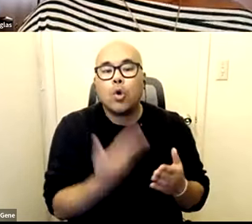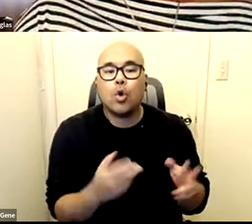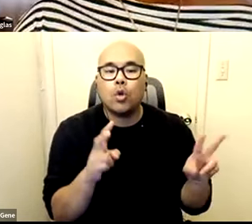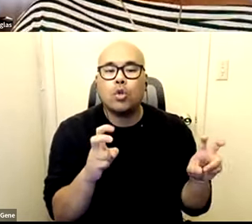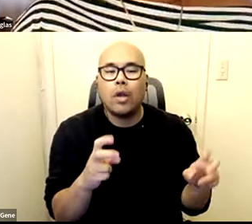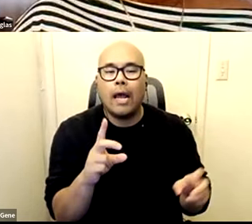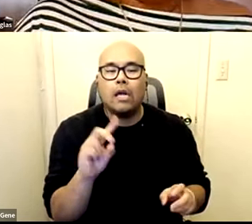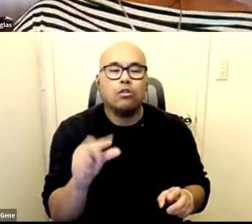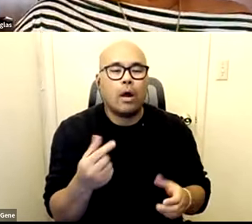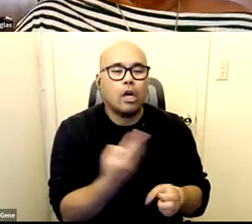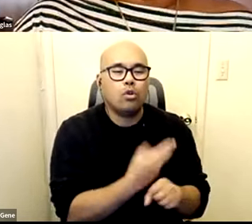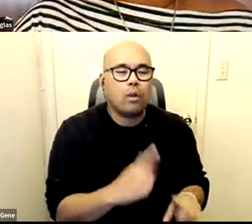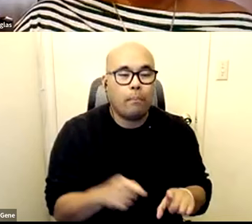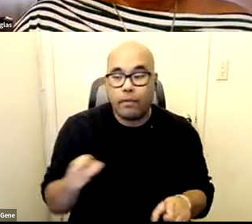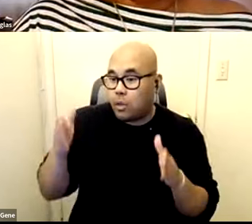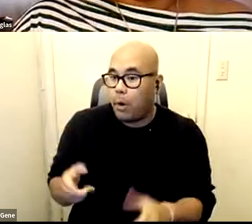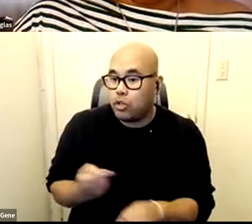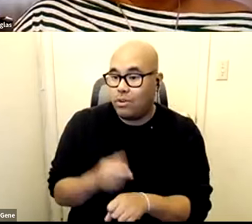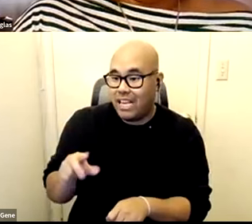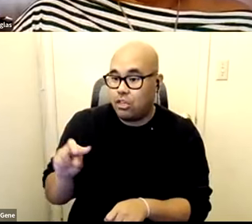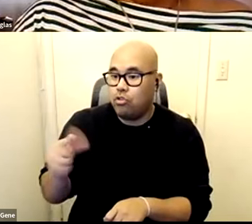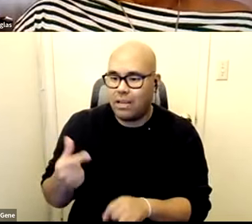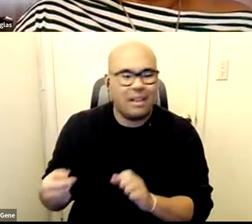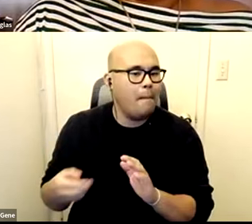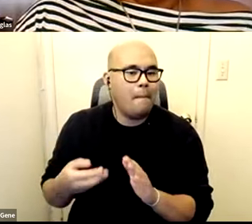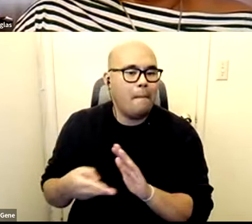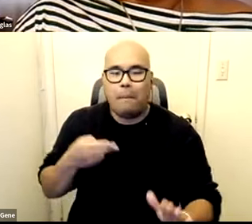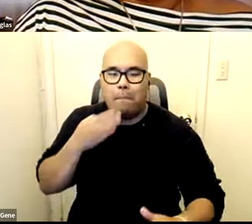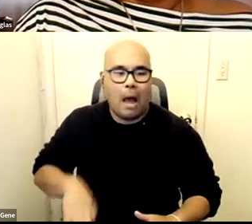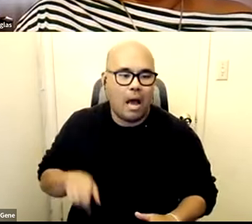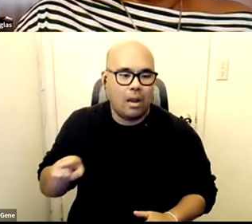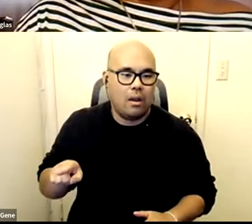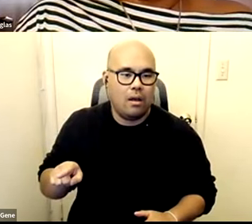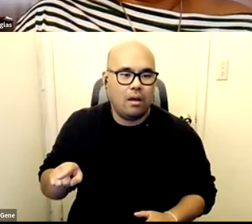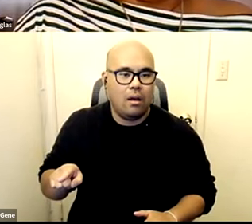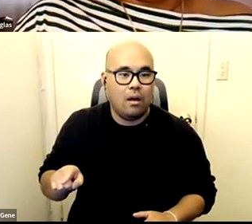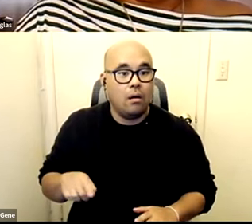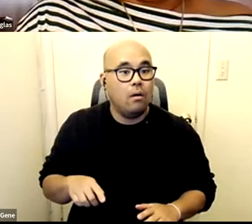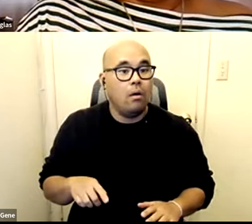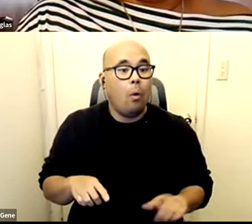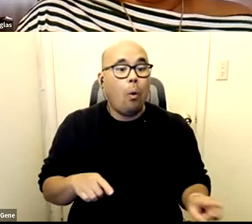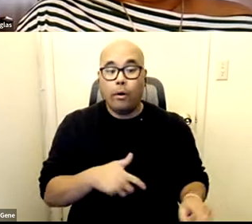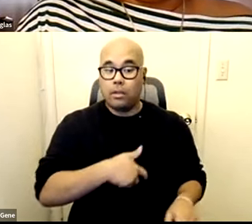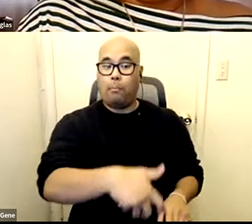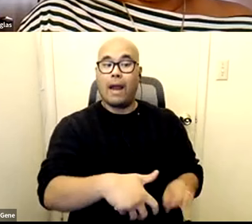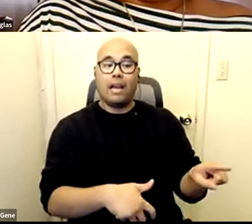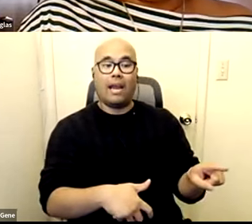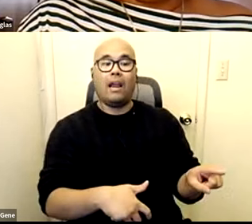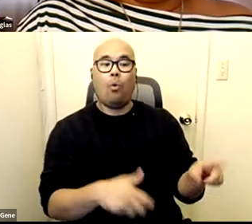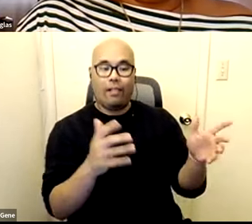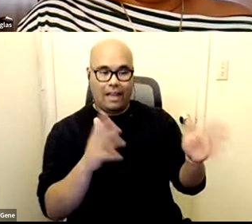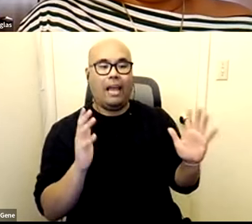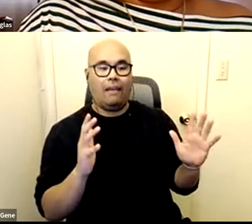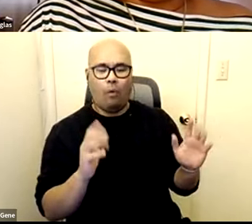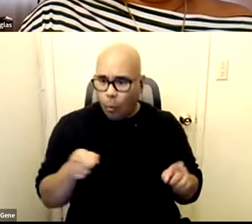but this person use like you were saying so it uses this other thing that like oh no or like no this person is a pregnant person so we got to leave them out